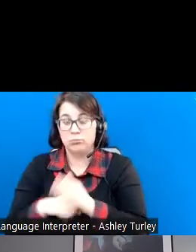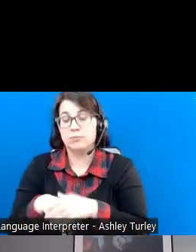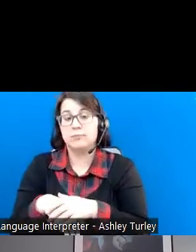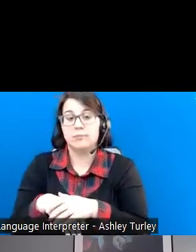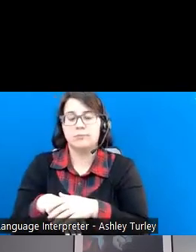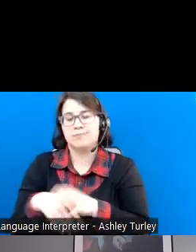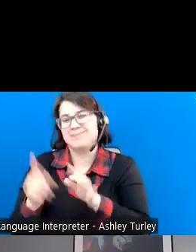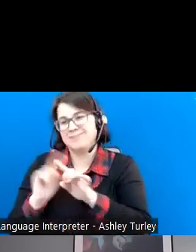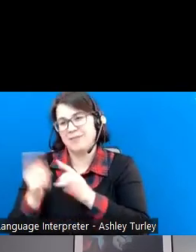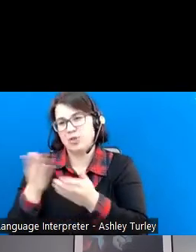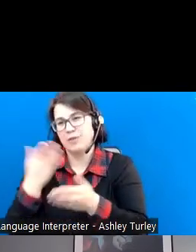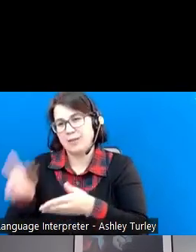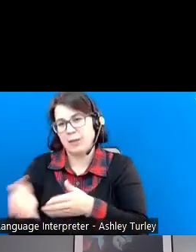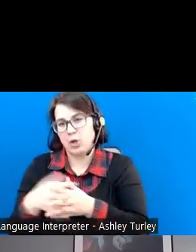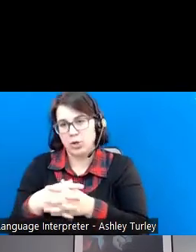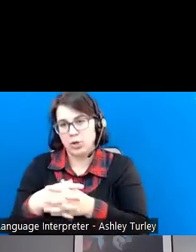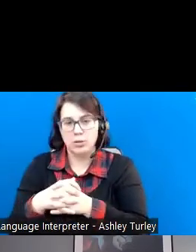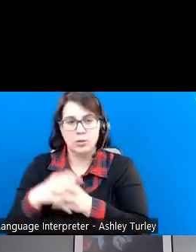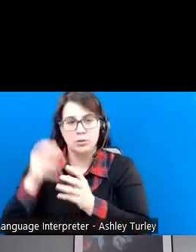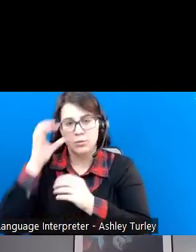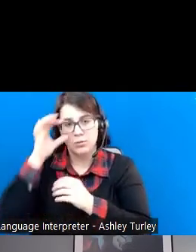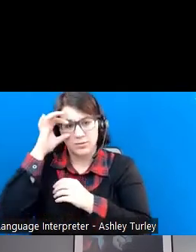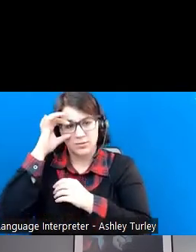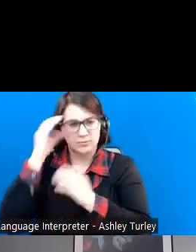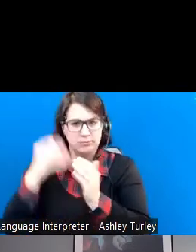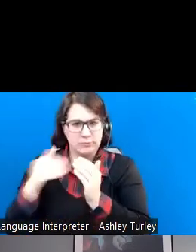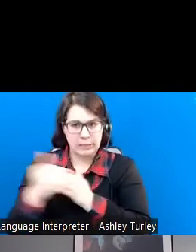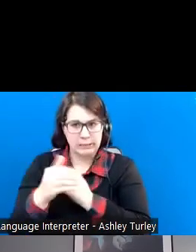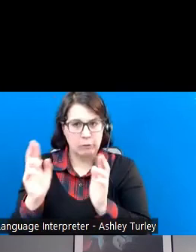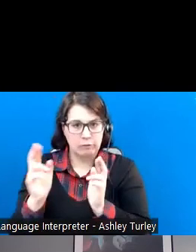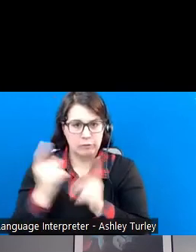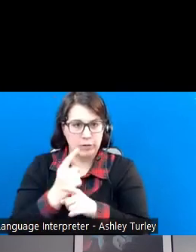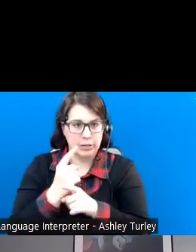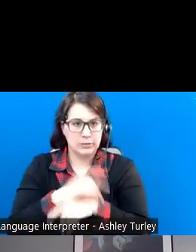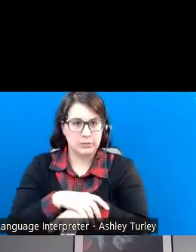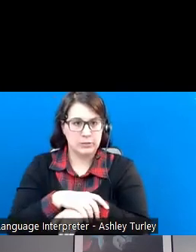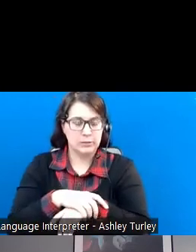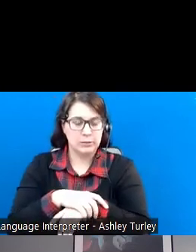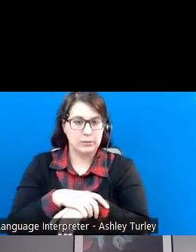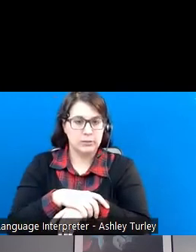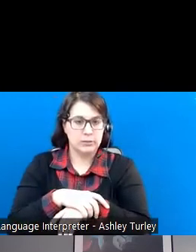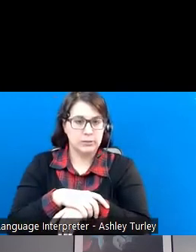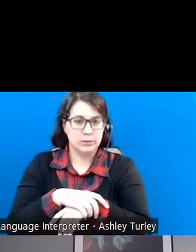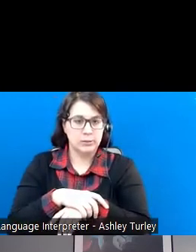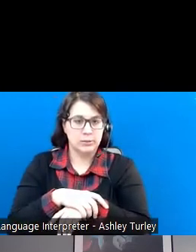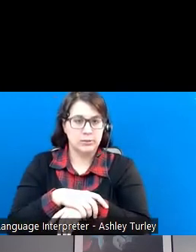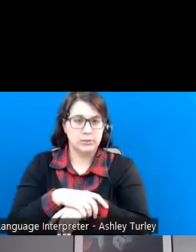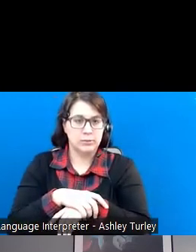of different services there. I'm going go to the next slide. Hopefully, the next one is accurate here.